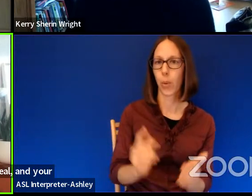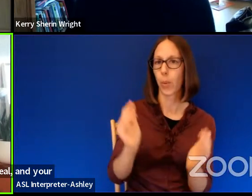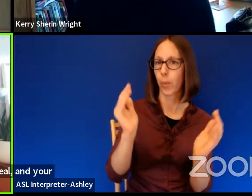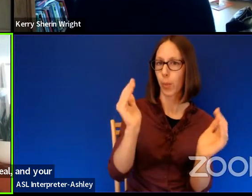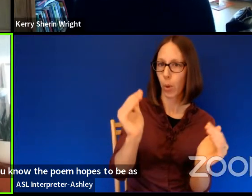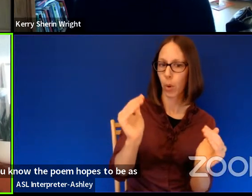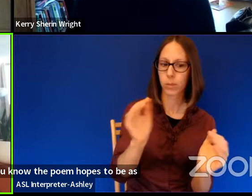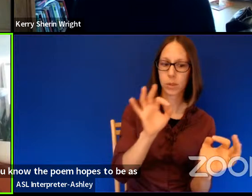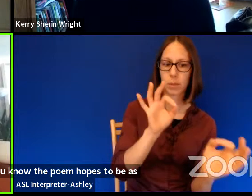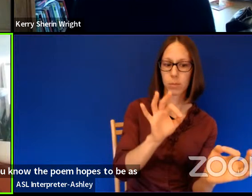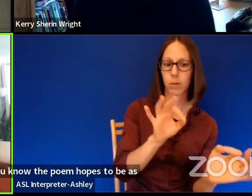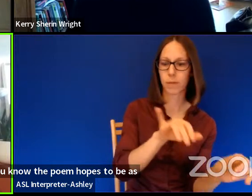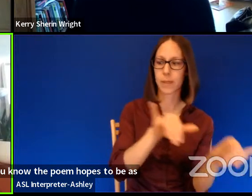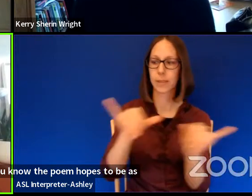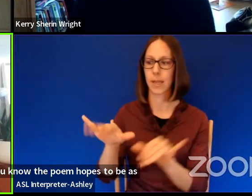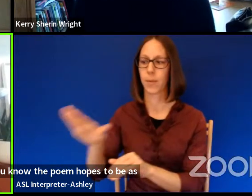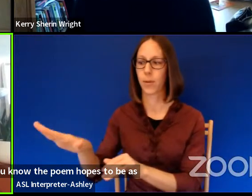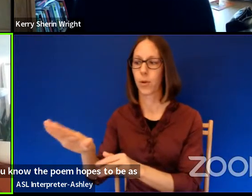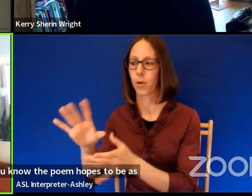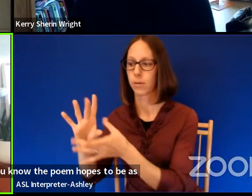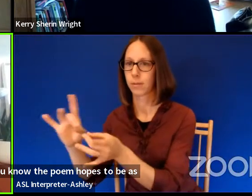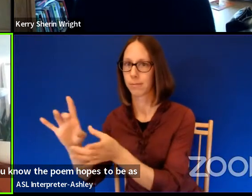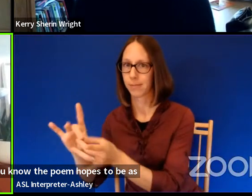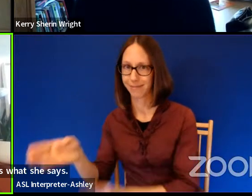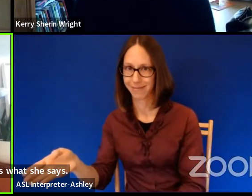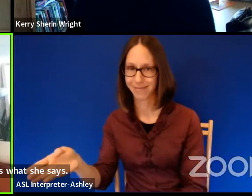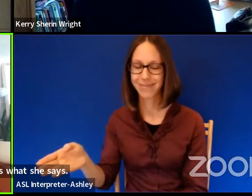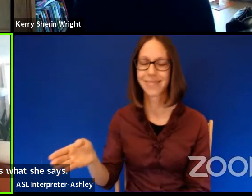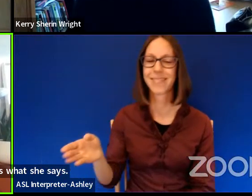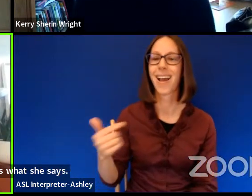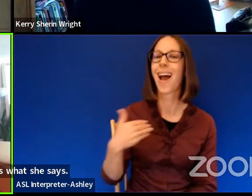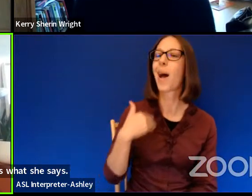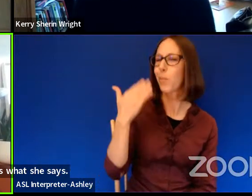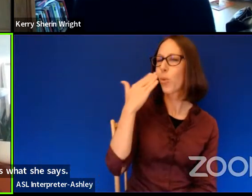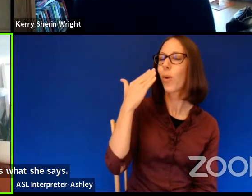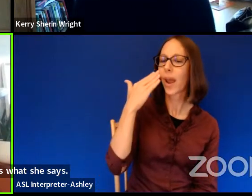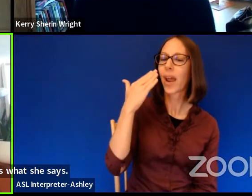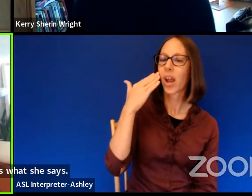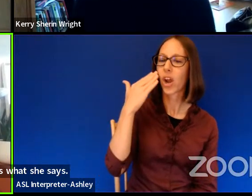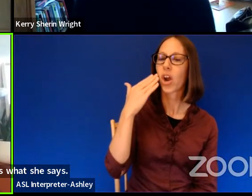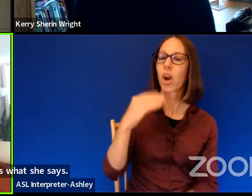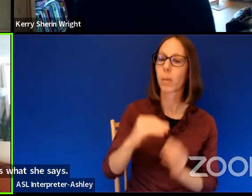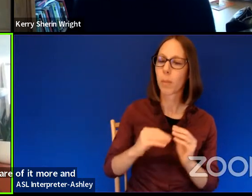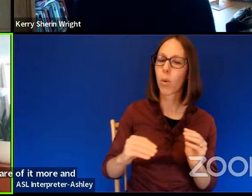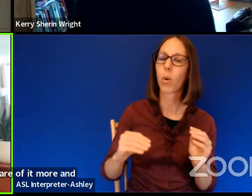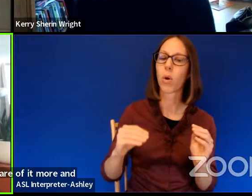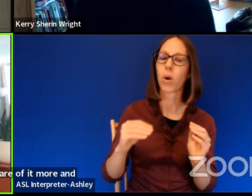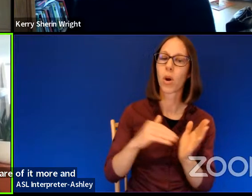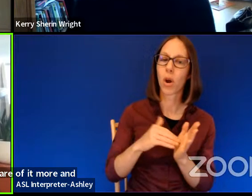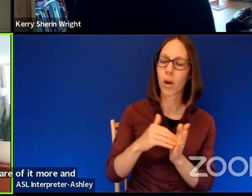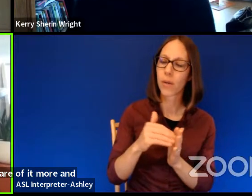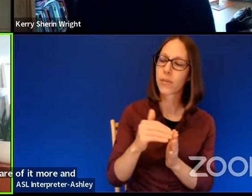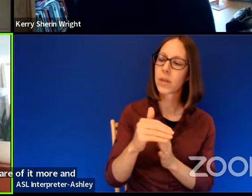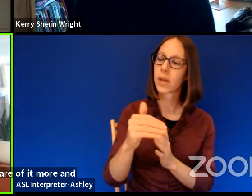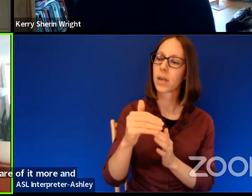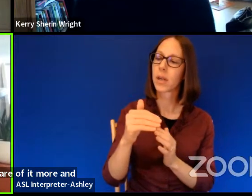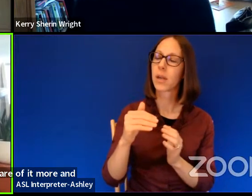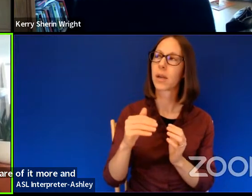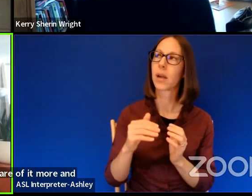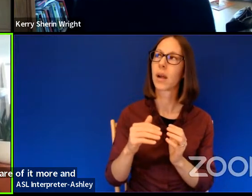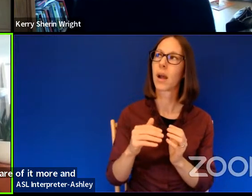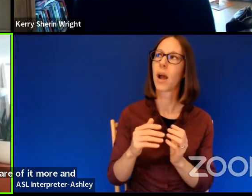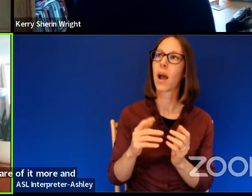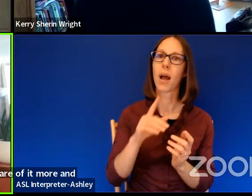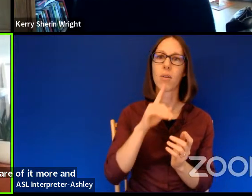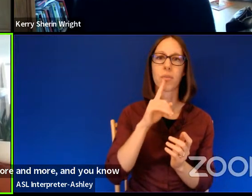what she says. Um, but I am aware of it more and more. And, you know, certainly, uh, I